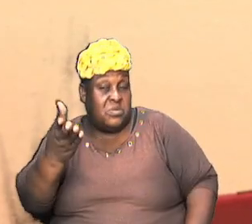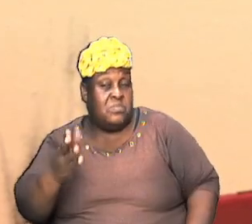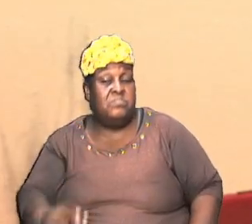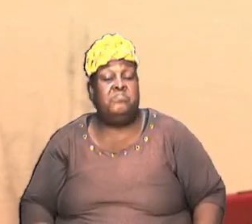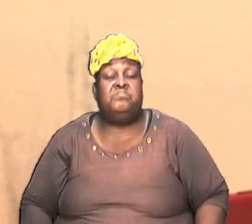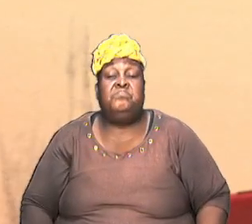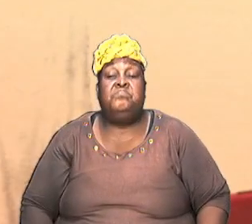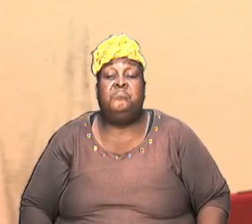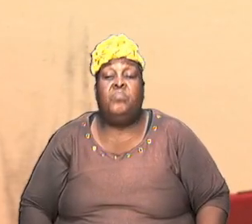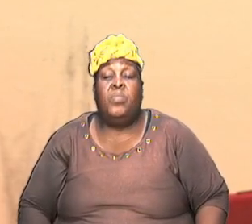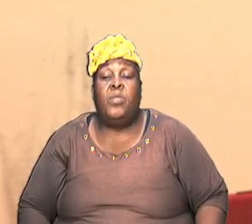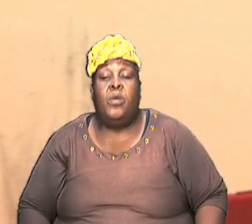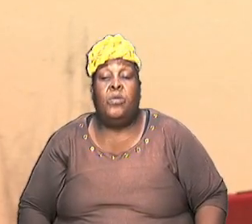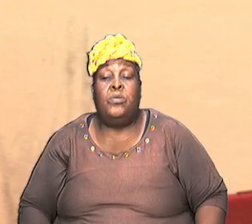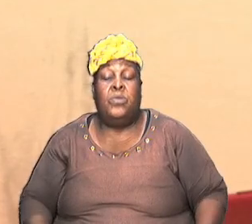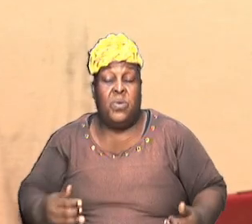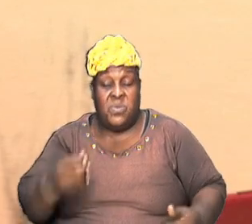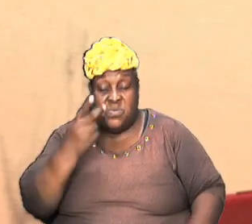we are now seeing